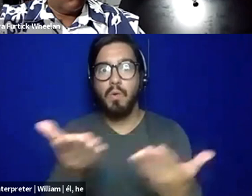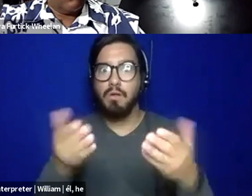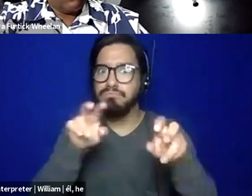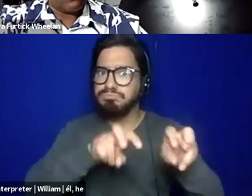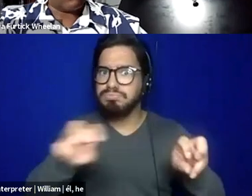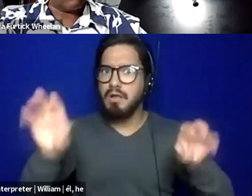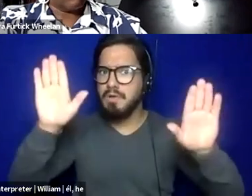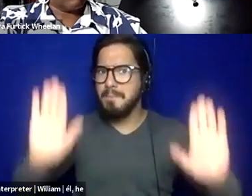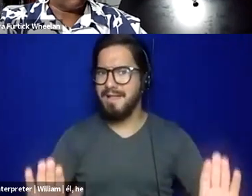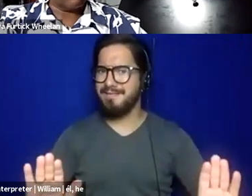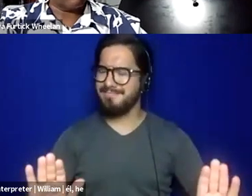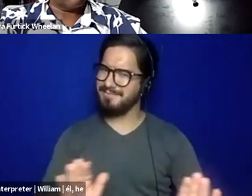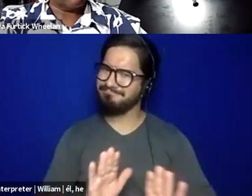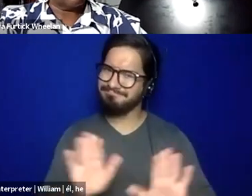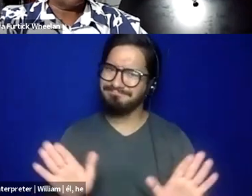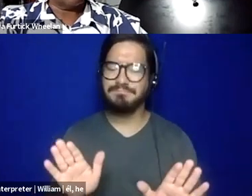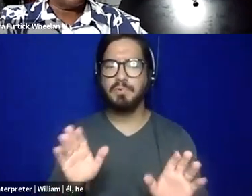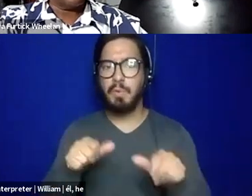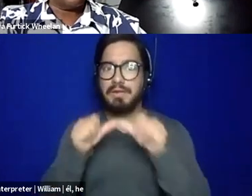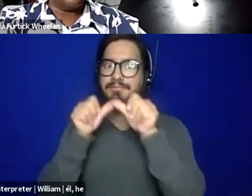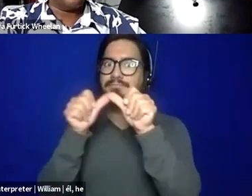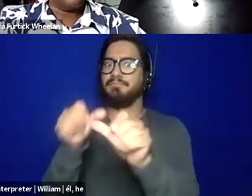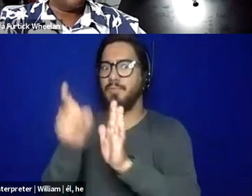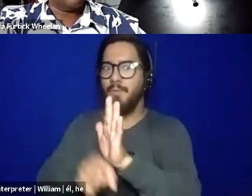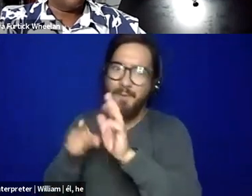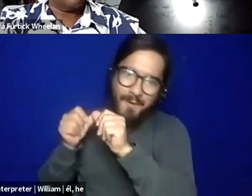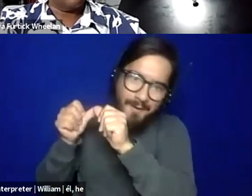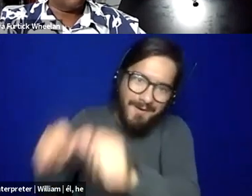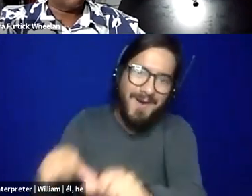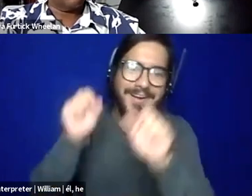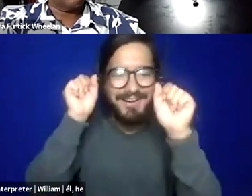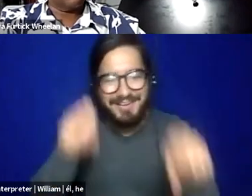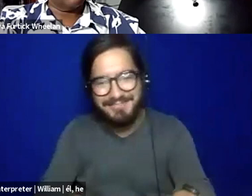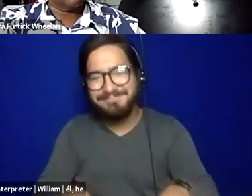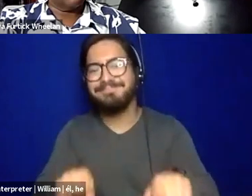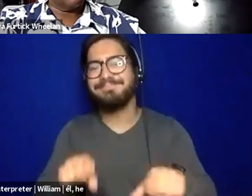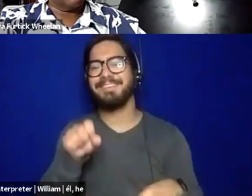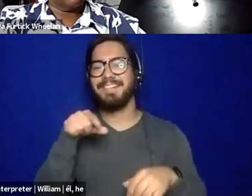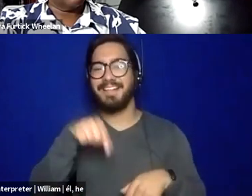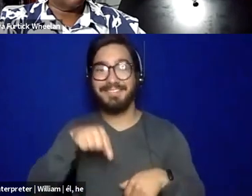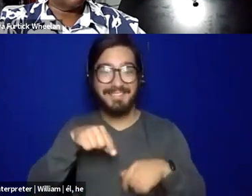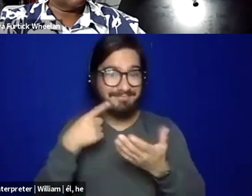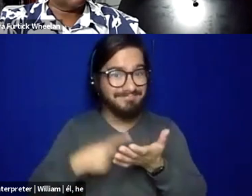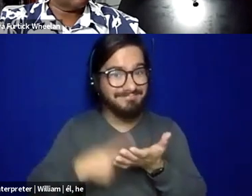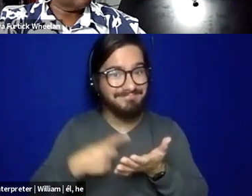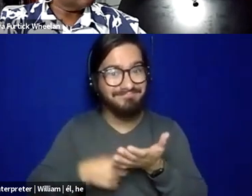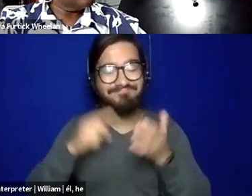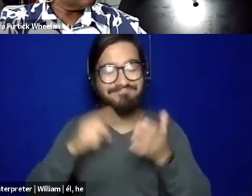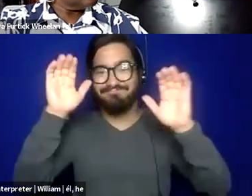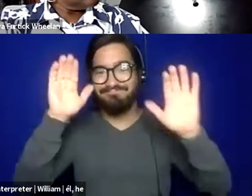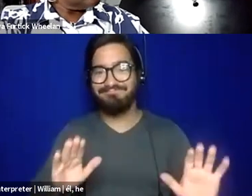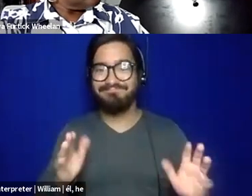Um, this, I think we could go on for another hour or two. Um, this has been absolutely amazing. Um, and would love to continue this